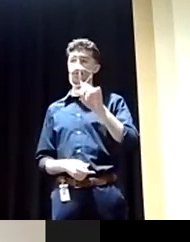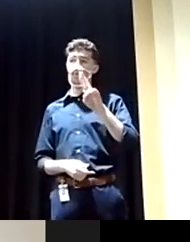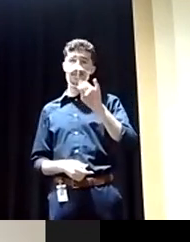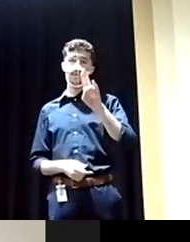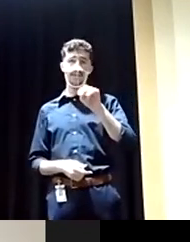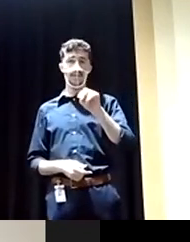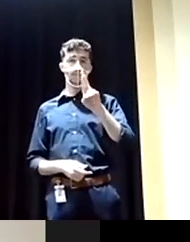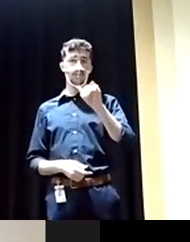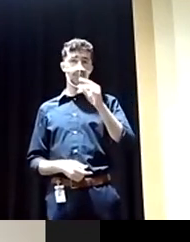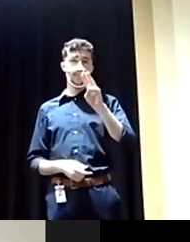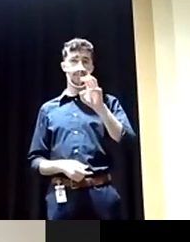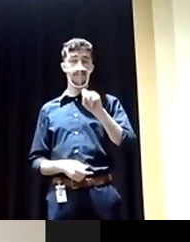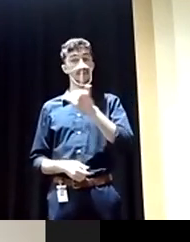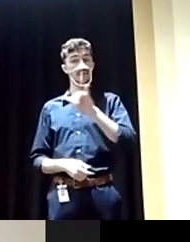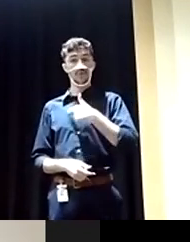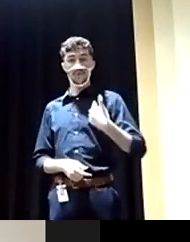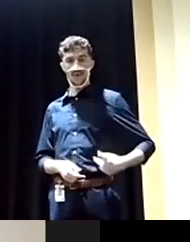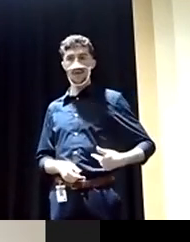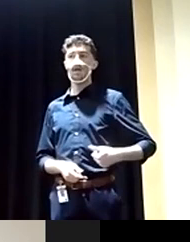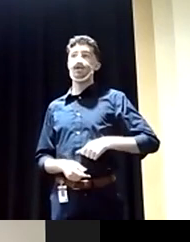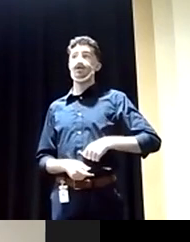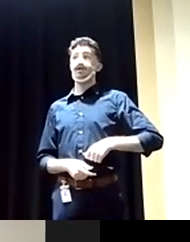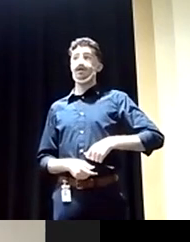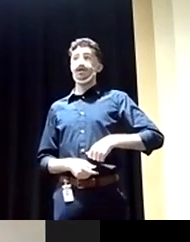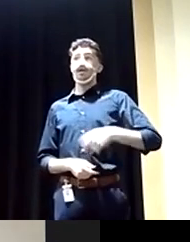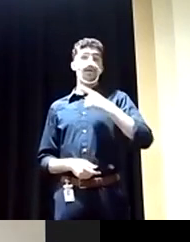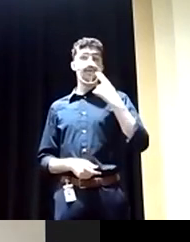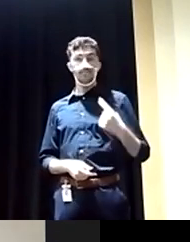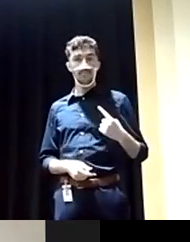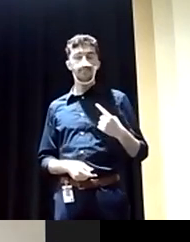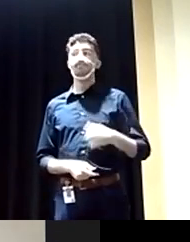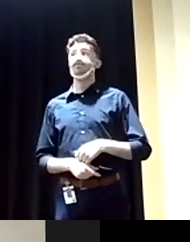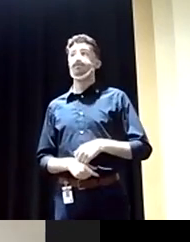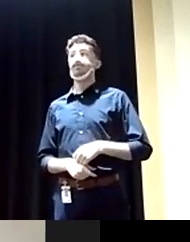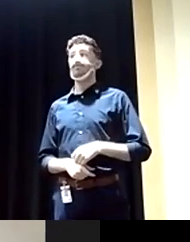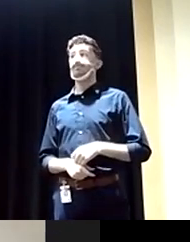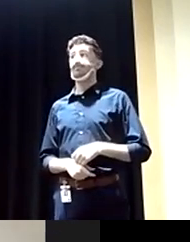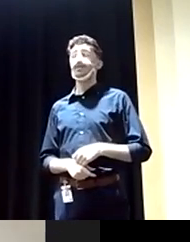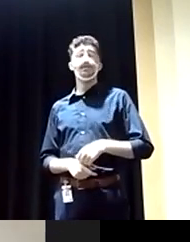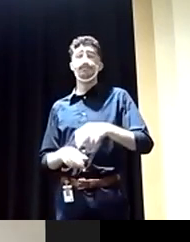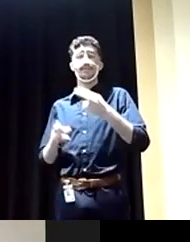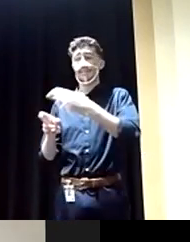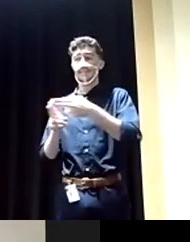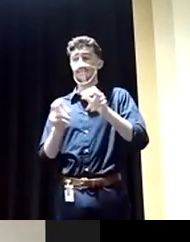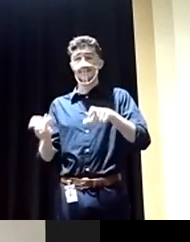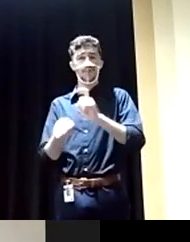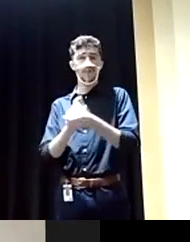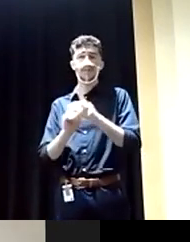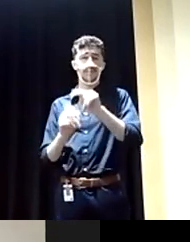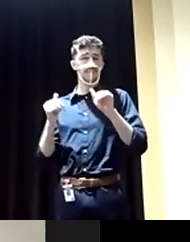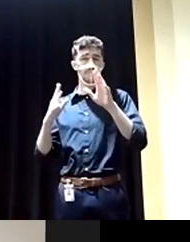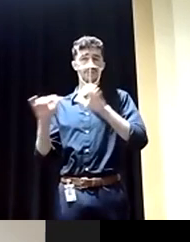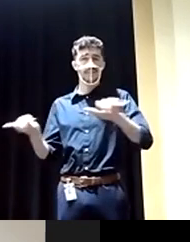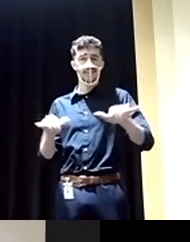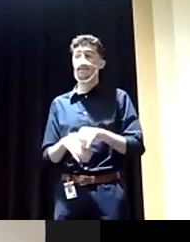China or the Soviet Union or Russia, whatever it is, the names change, but the battle still stays the same. And the NATO